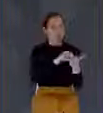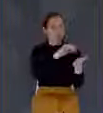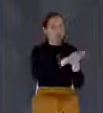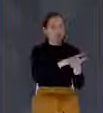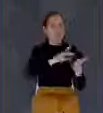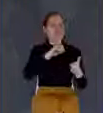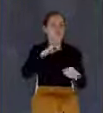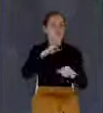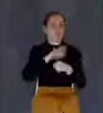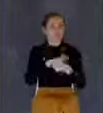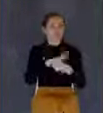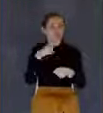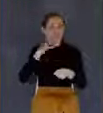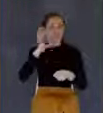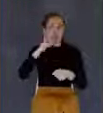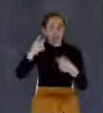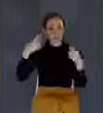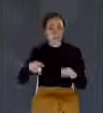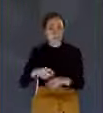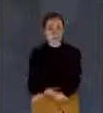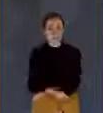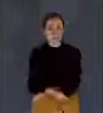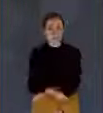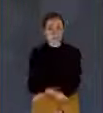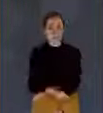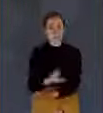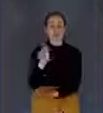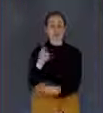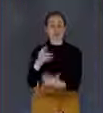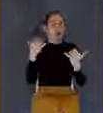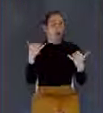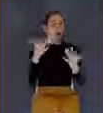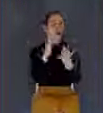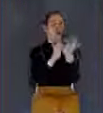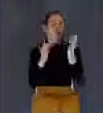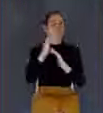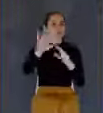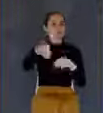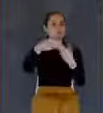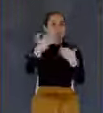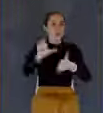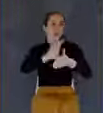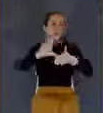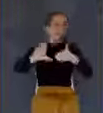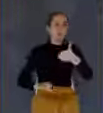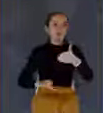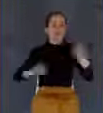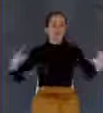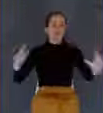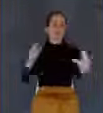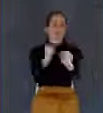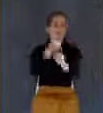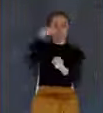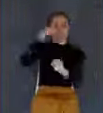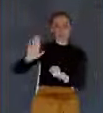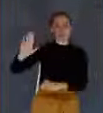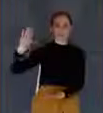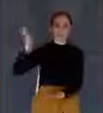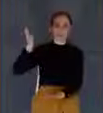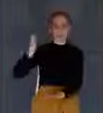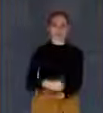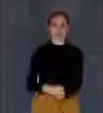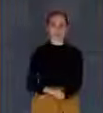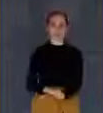Now, with all that in mind, Jesus is giving the conclusion to this sermon, the passage that we just read. In these last few